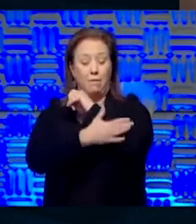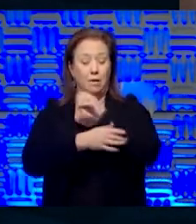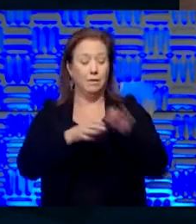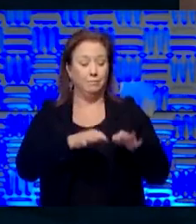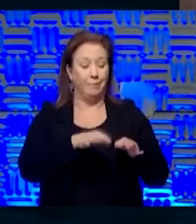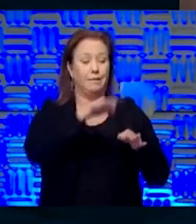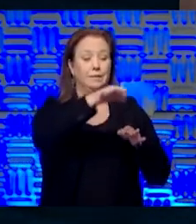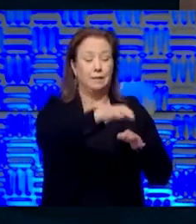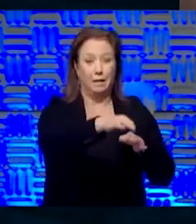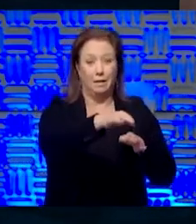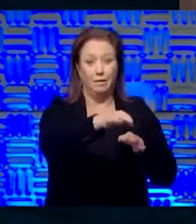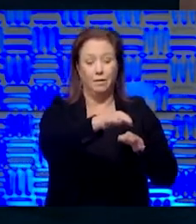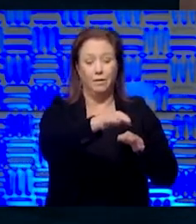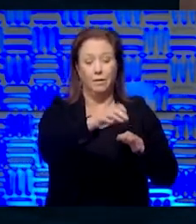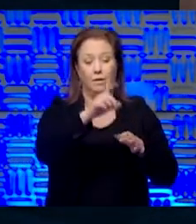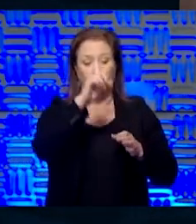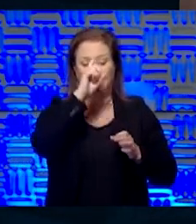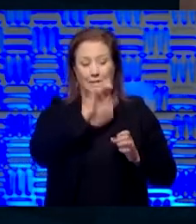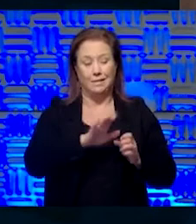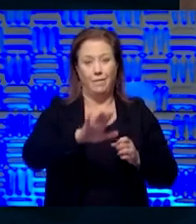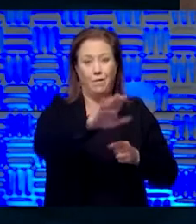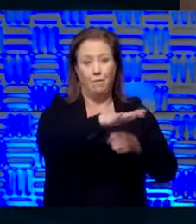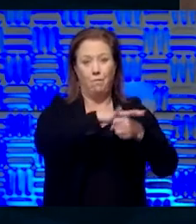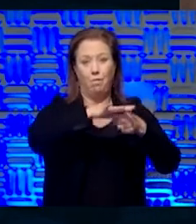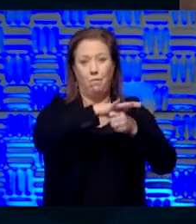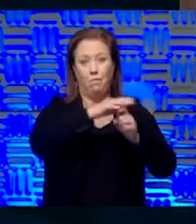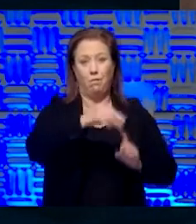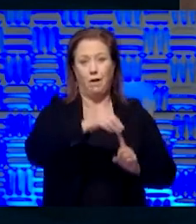because of, uh, a unique trend in their local area.